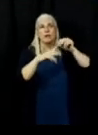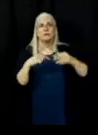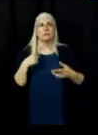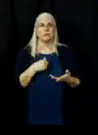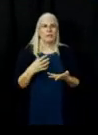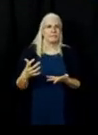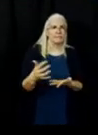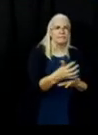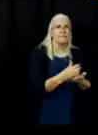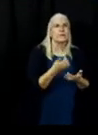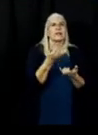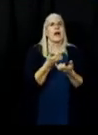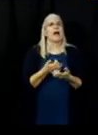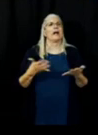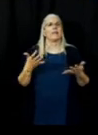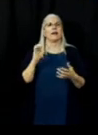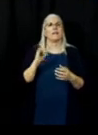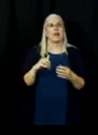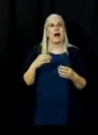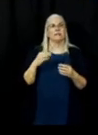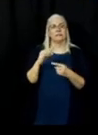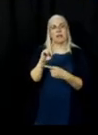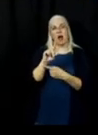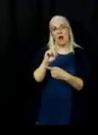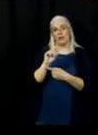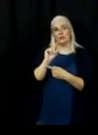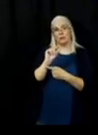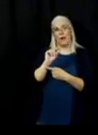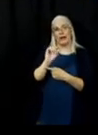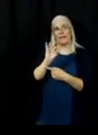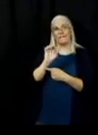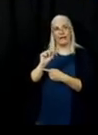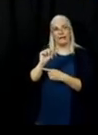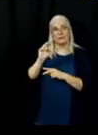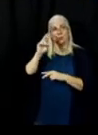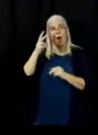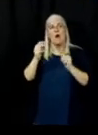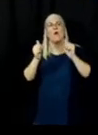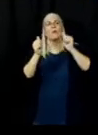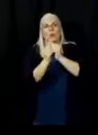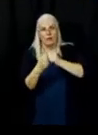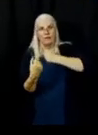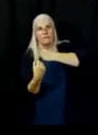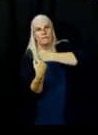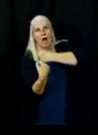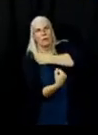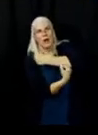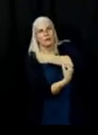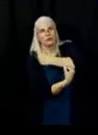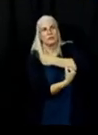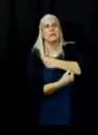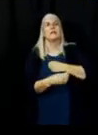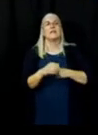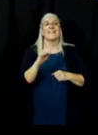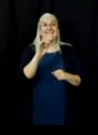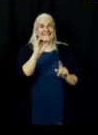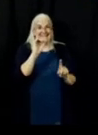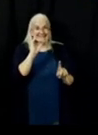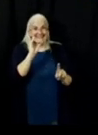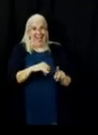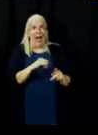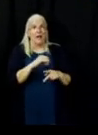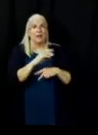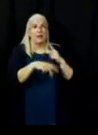120 square feet or 120 square feet with a permanent foundation, that's the criteria because that's typically the trigger of the county to create the permit